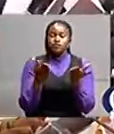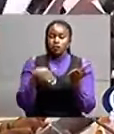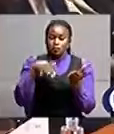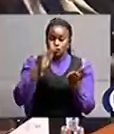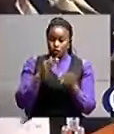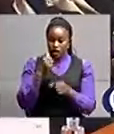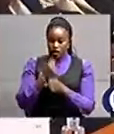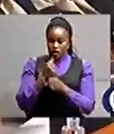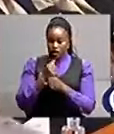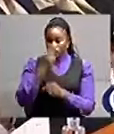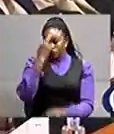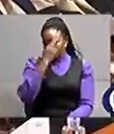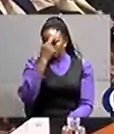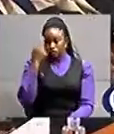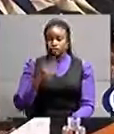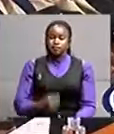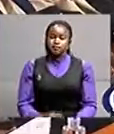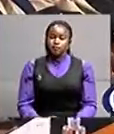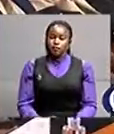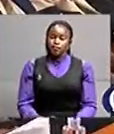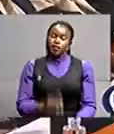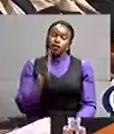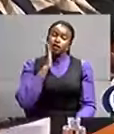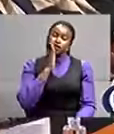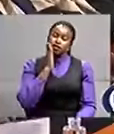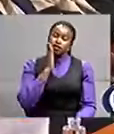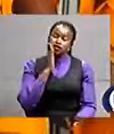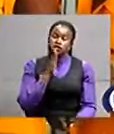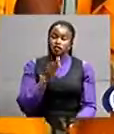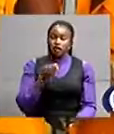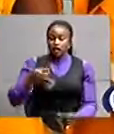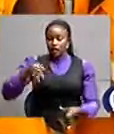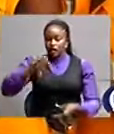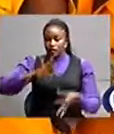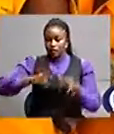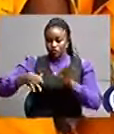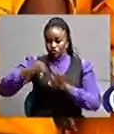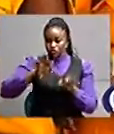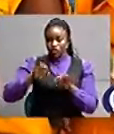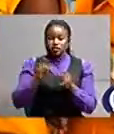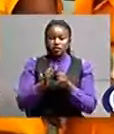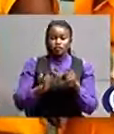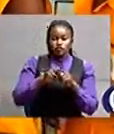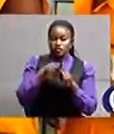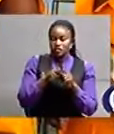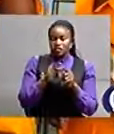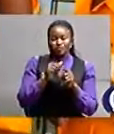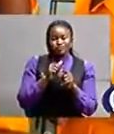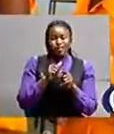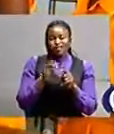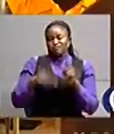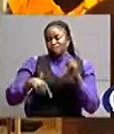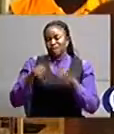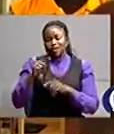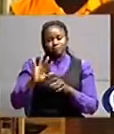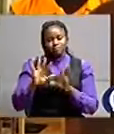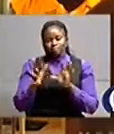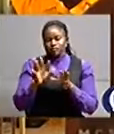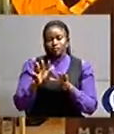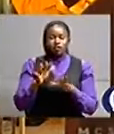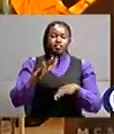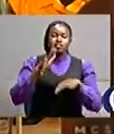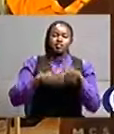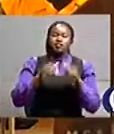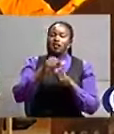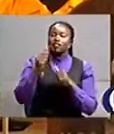female students. English subjects chemistry and physics were, however, seemingly not well done in comparison to the